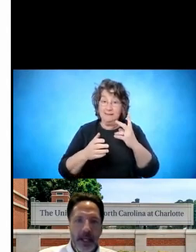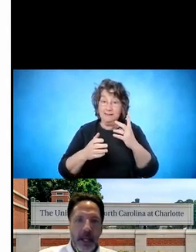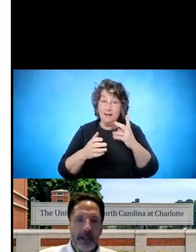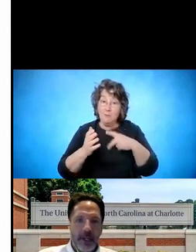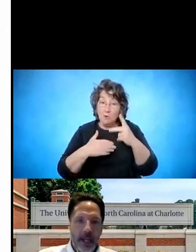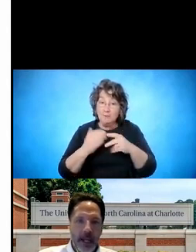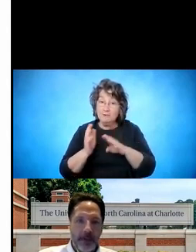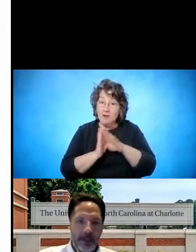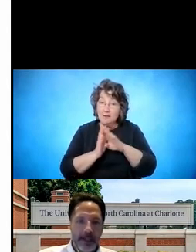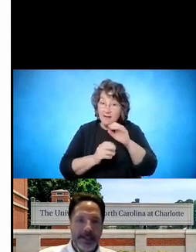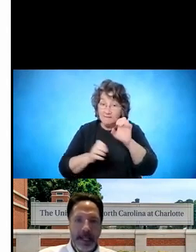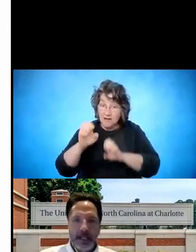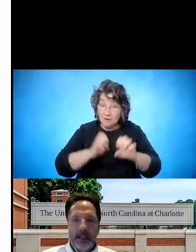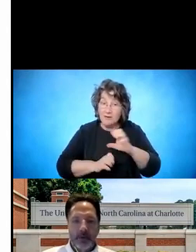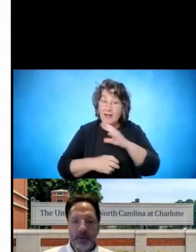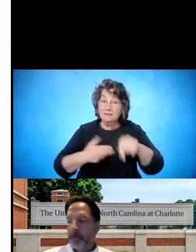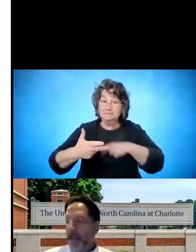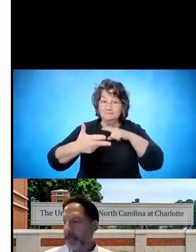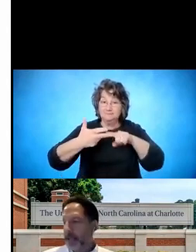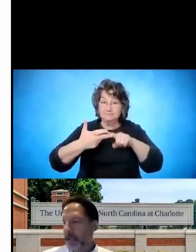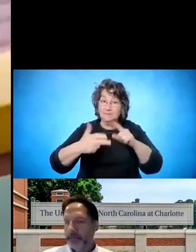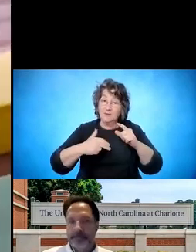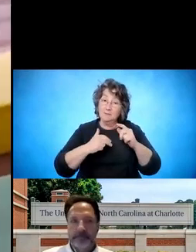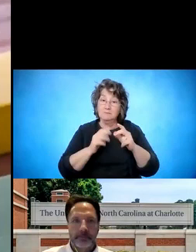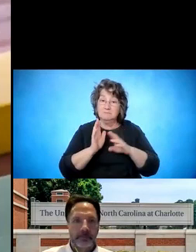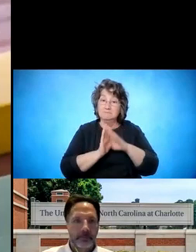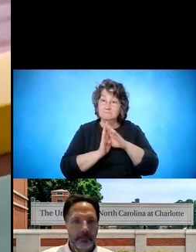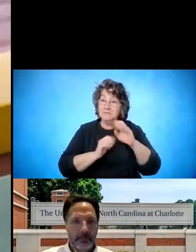and looking at building state and local capacity.